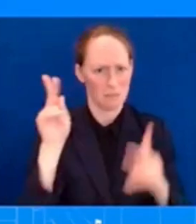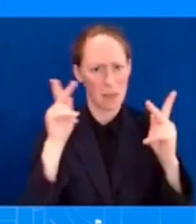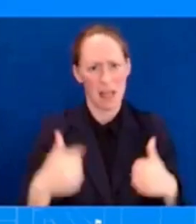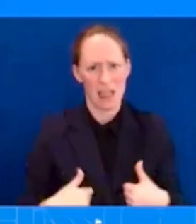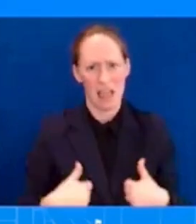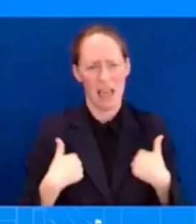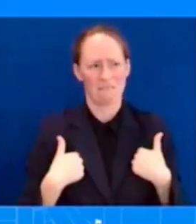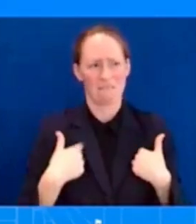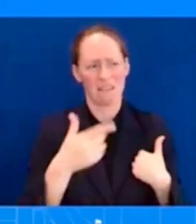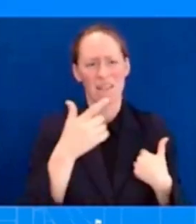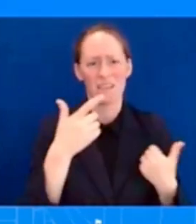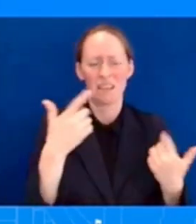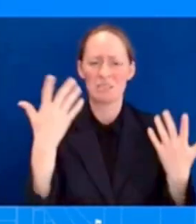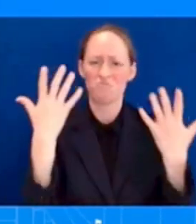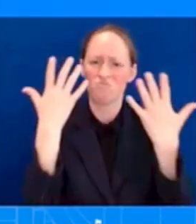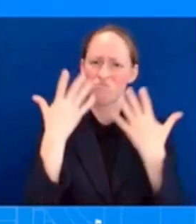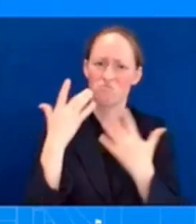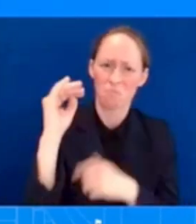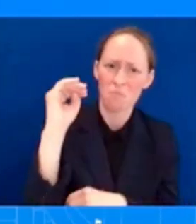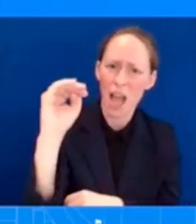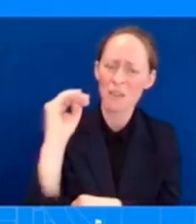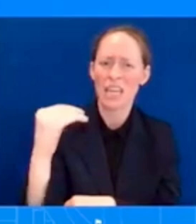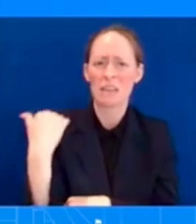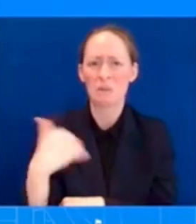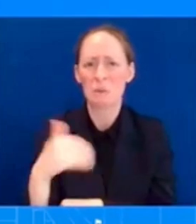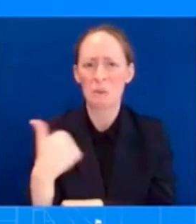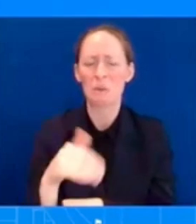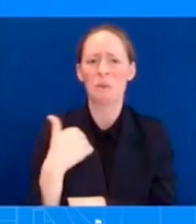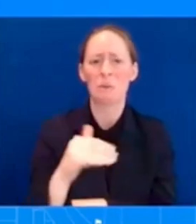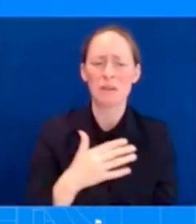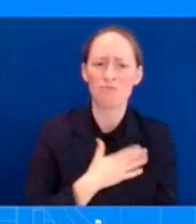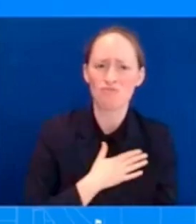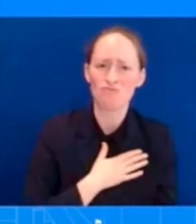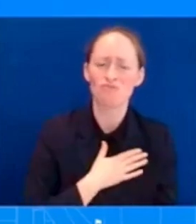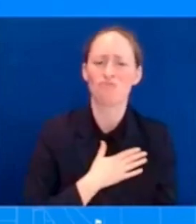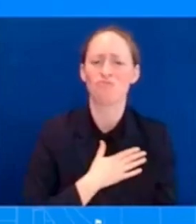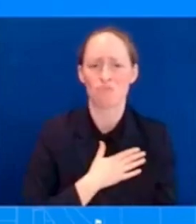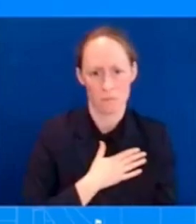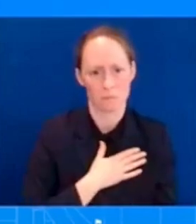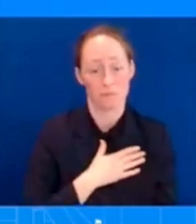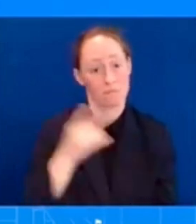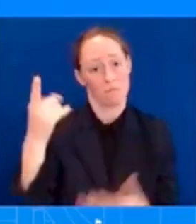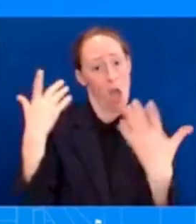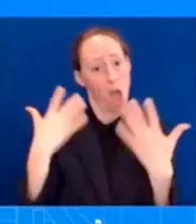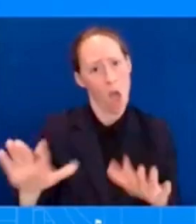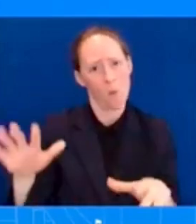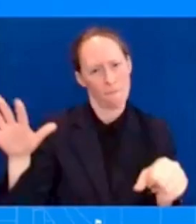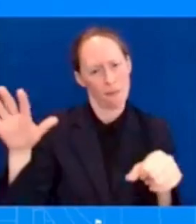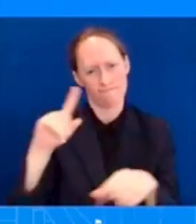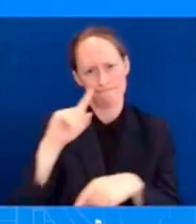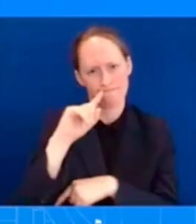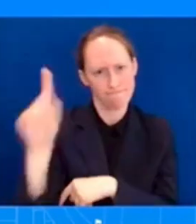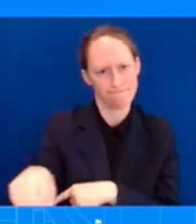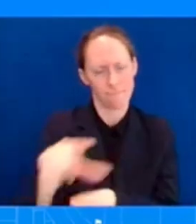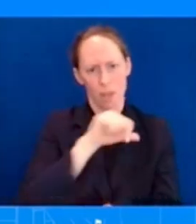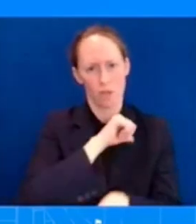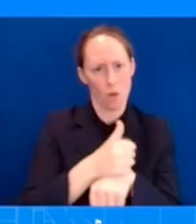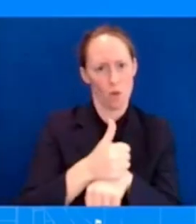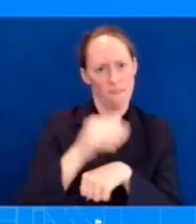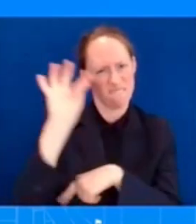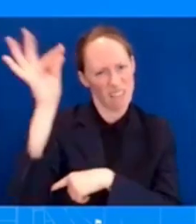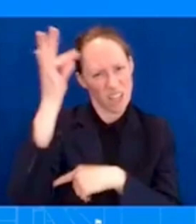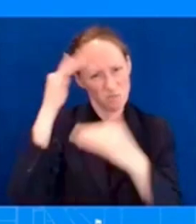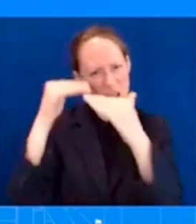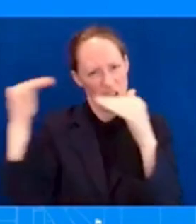as he has done many times to deal with these wildfires in Hawaii. From the beginning, you've heard directly from the administrator from day